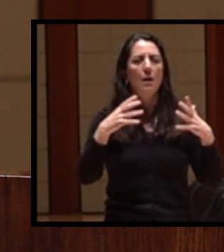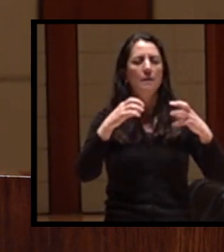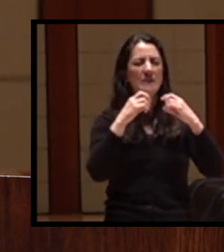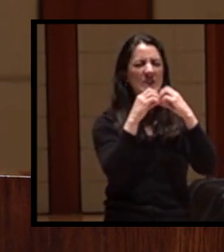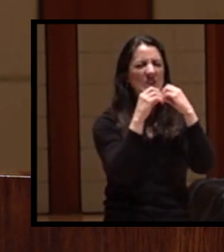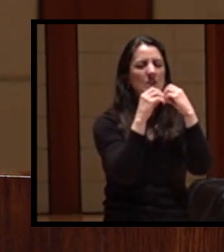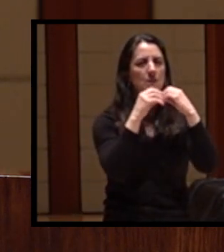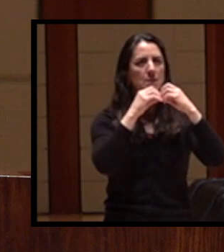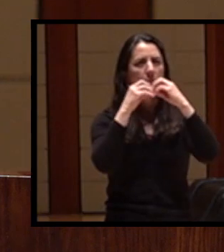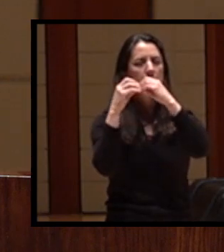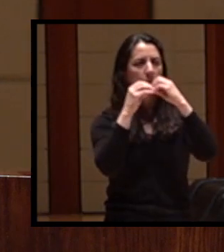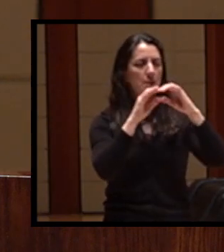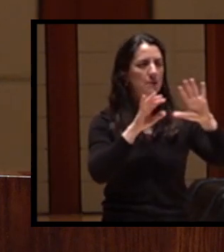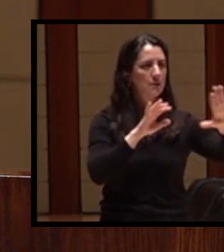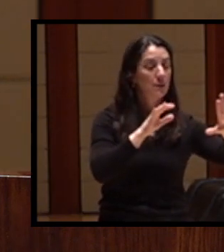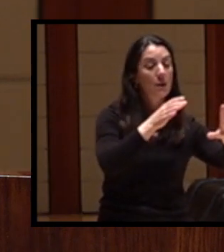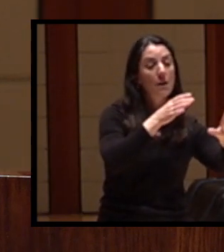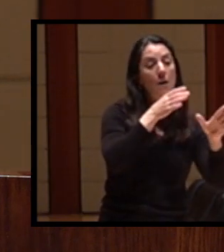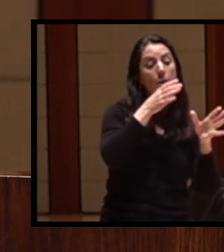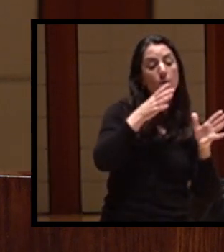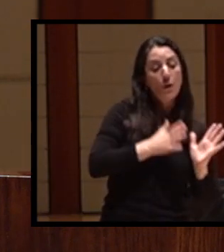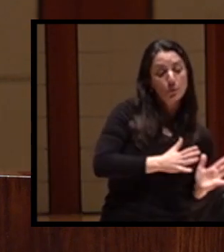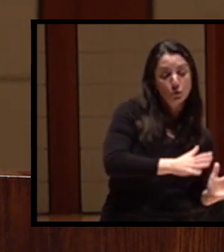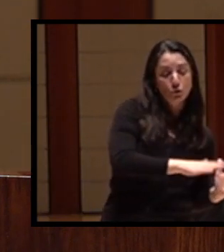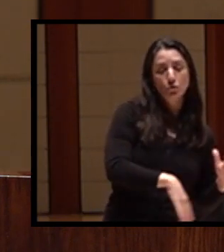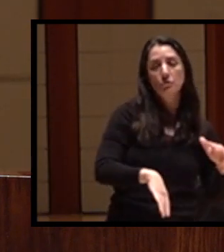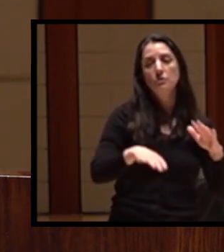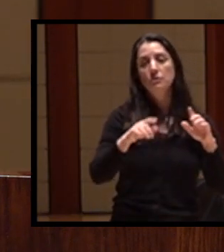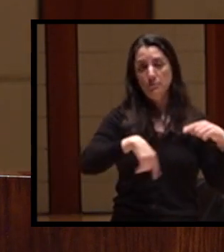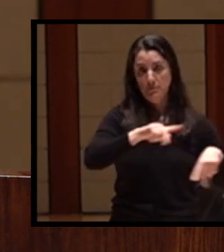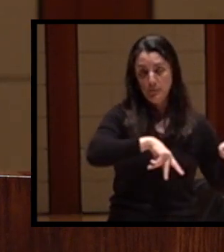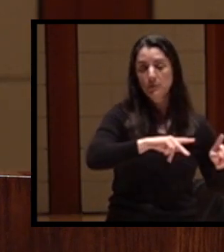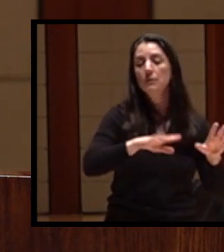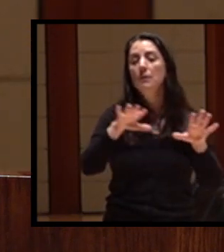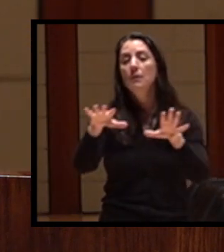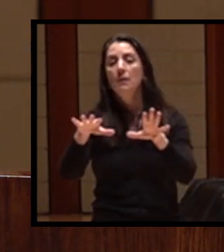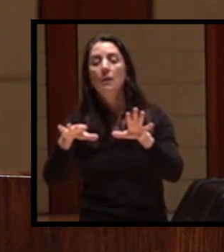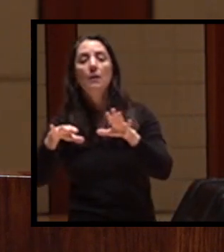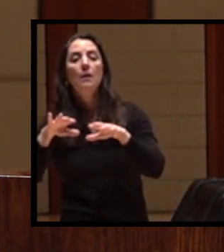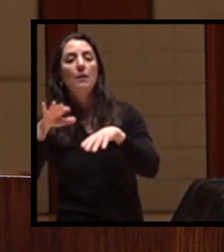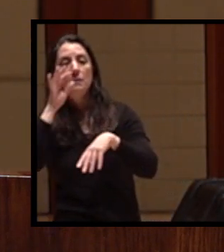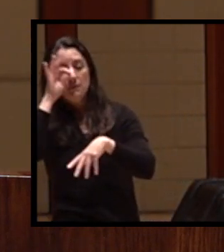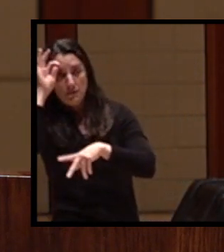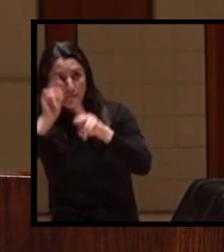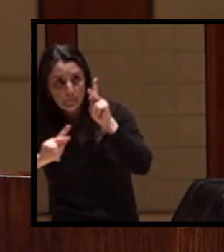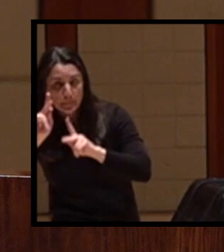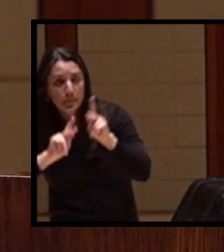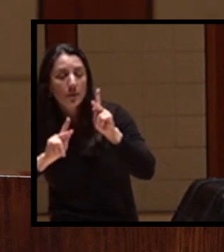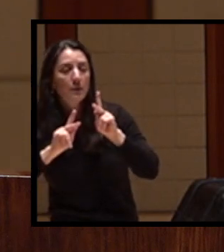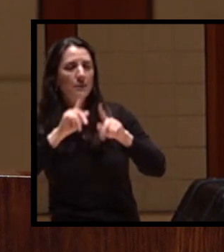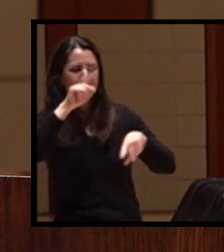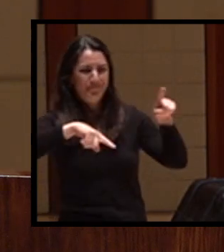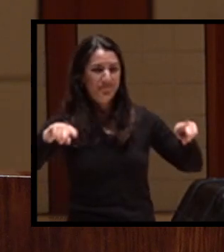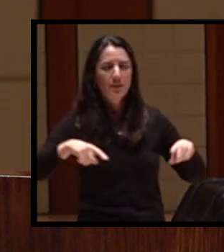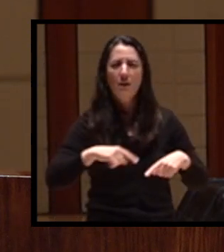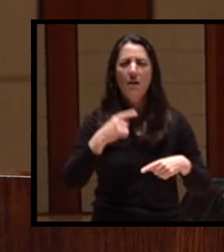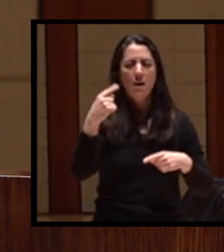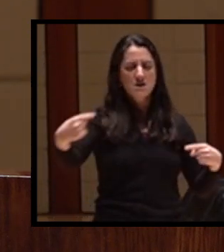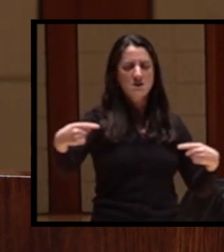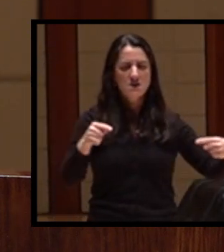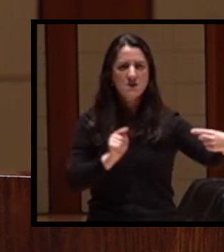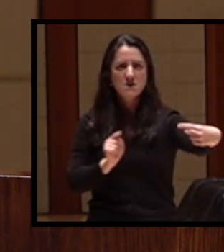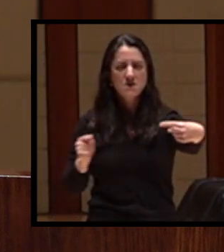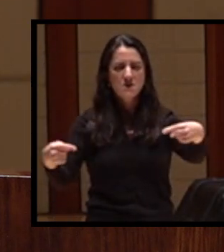and depend on fish. Unfortunately no one in the basin is thriving. Fisheries in the river are at historic lows.